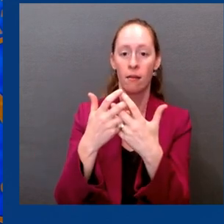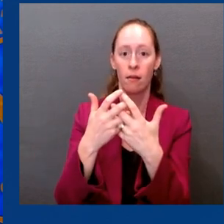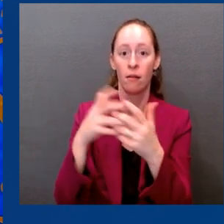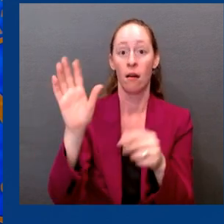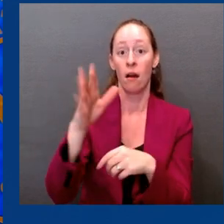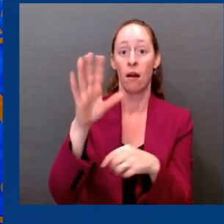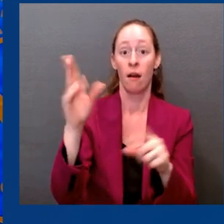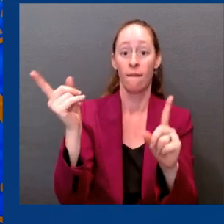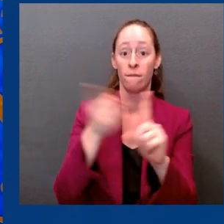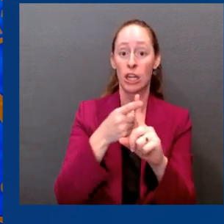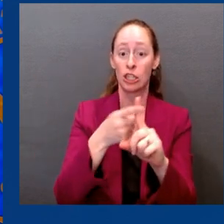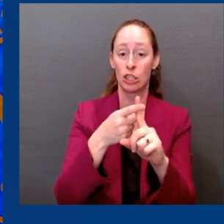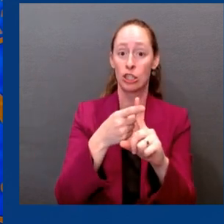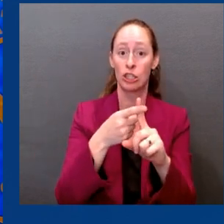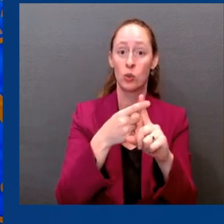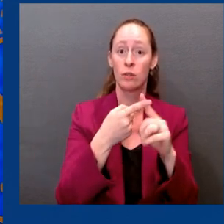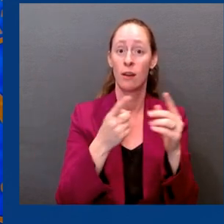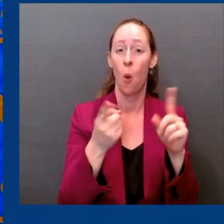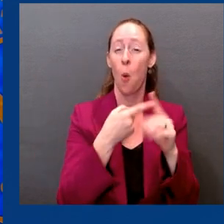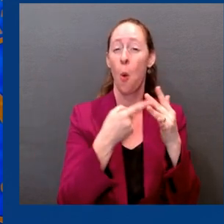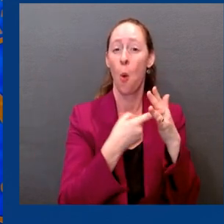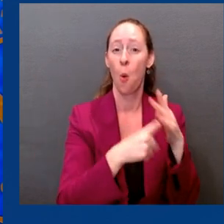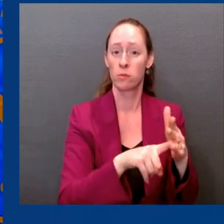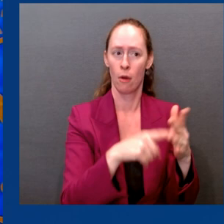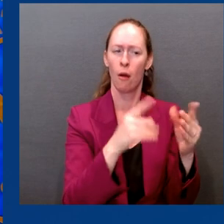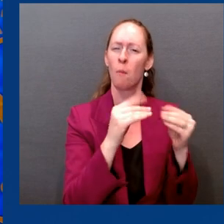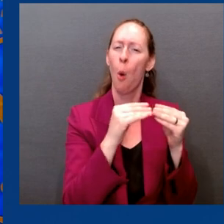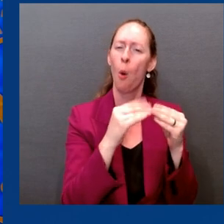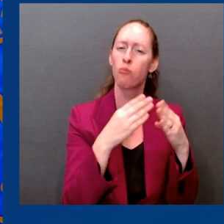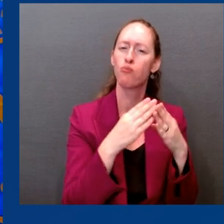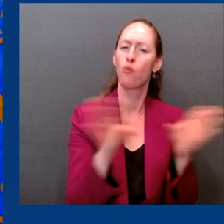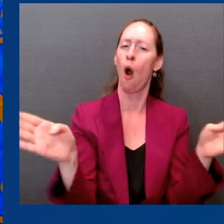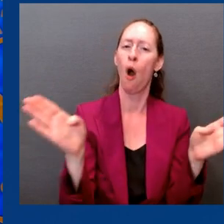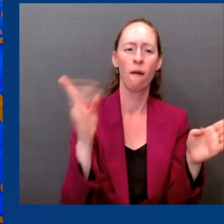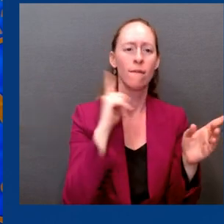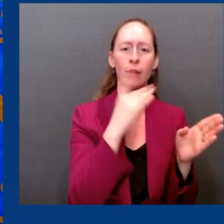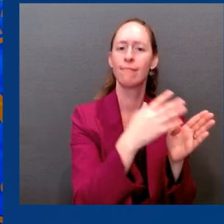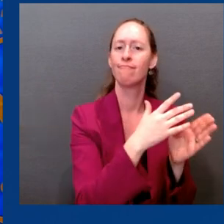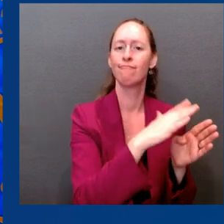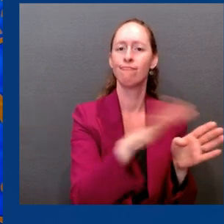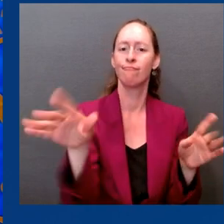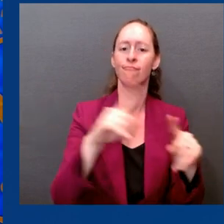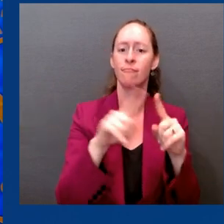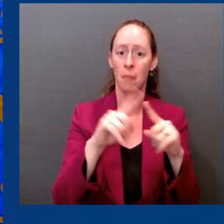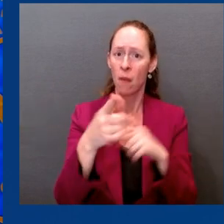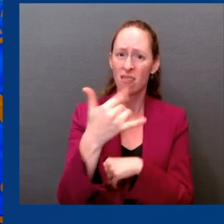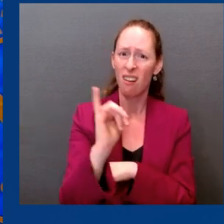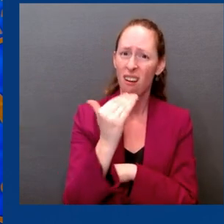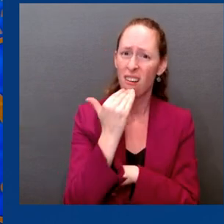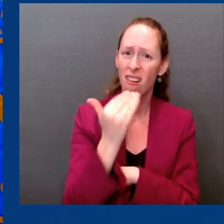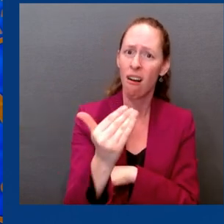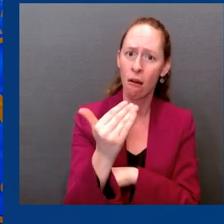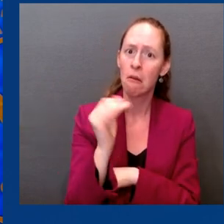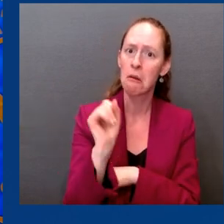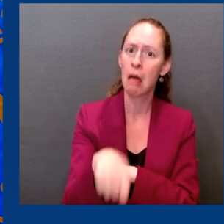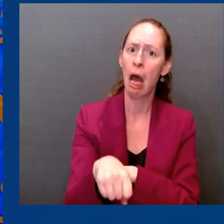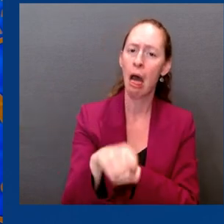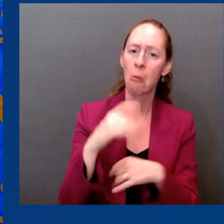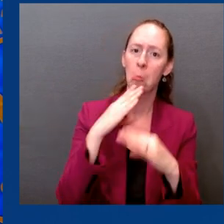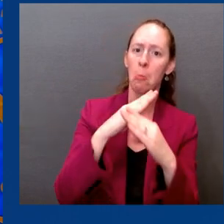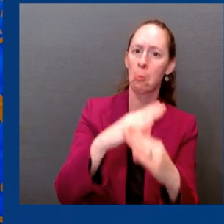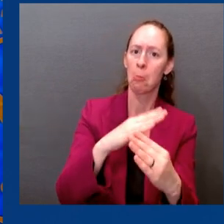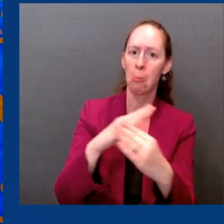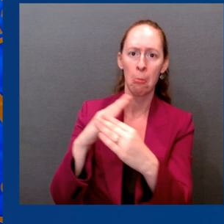many of the variants, as you know, from the D614G to the alpha, beta, gamma, delta, and even